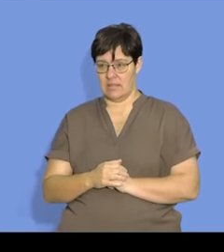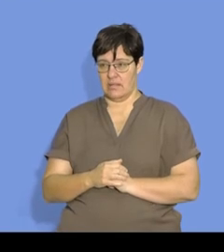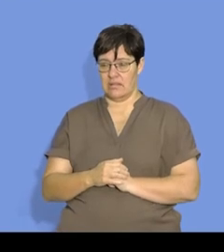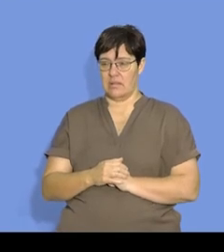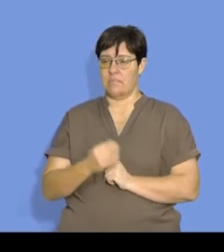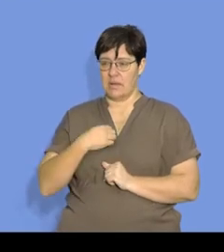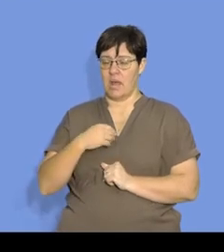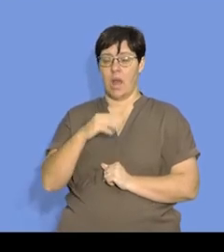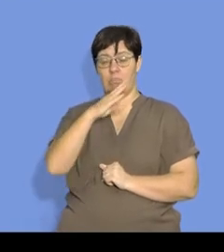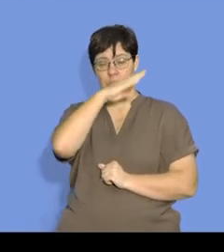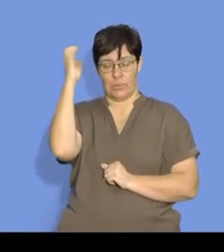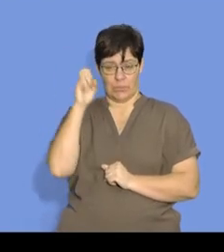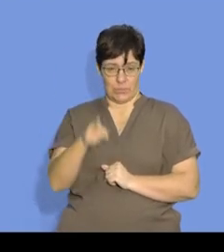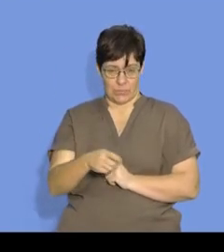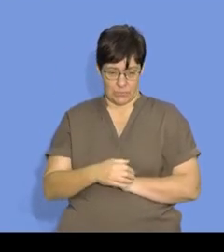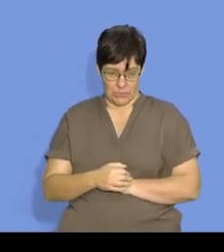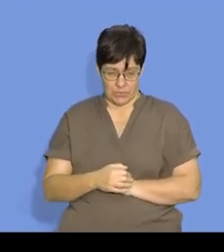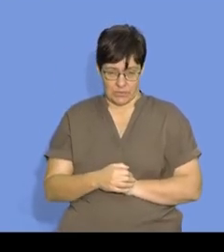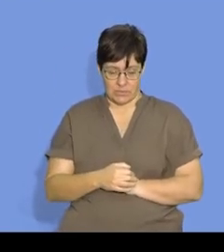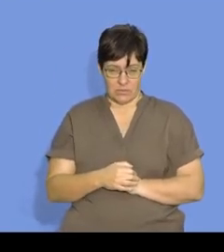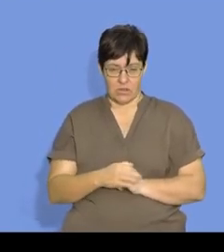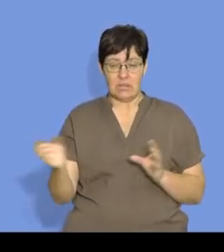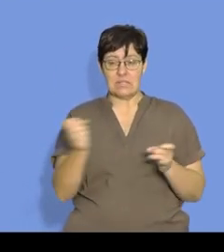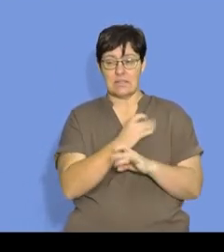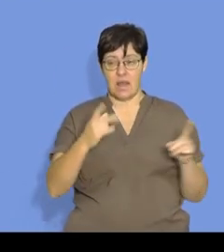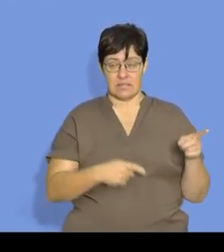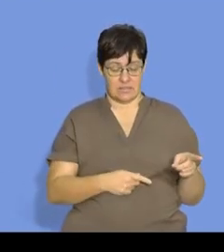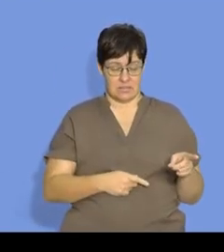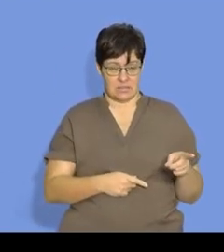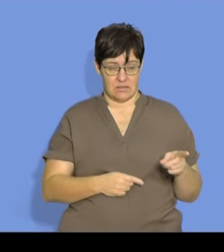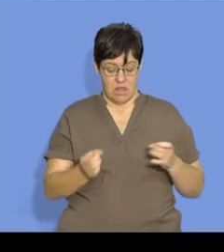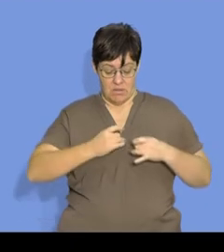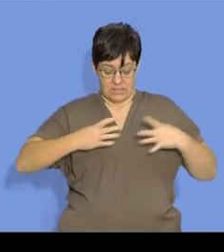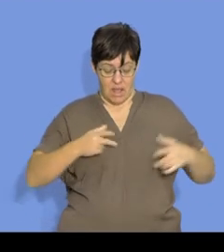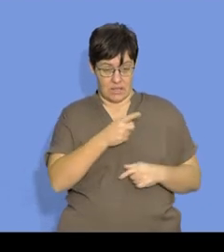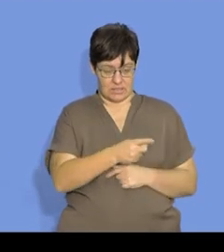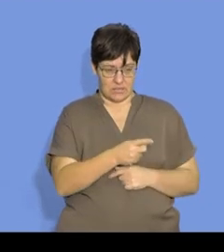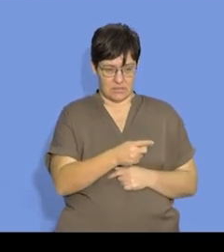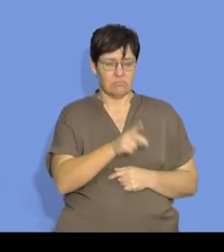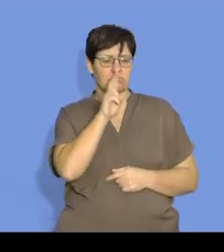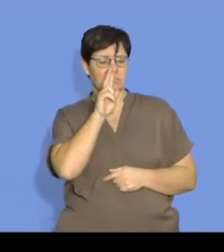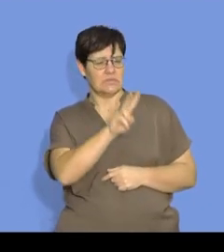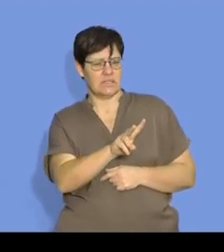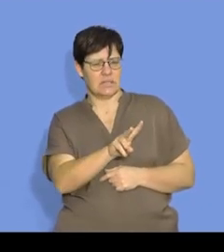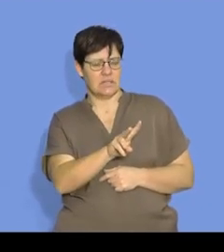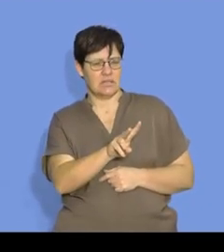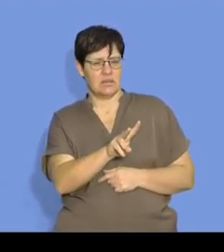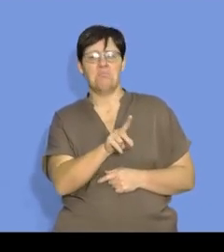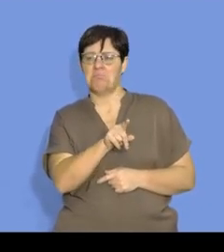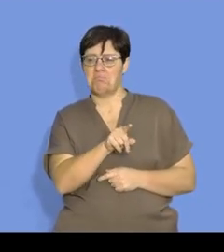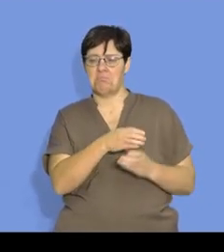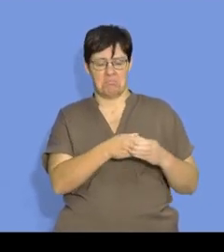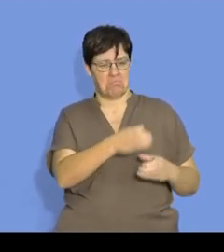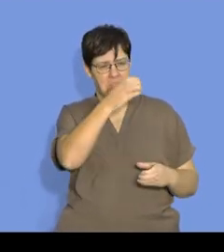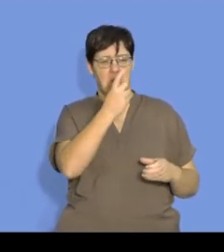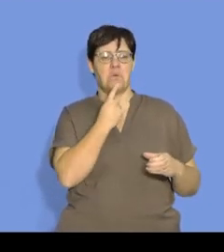which is the blue product. So, at the beginning, when our reaction starts, we can see in our closed